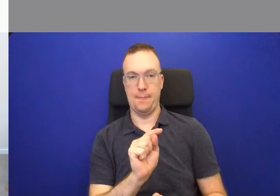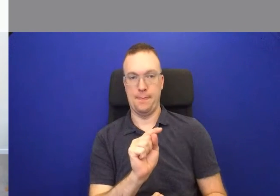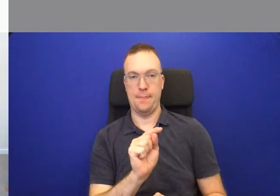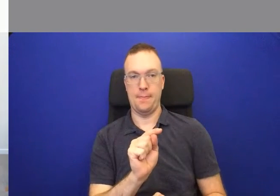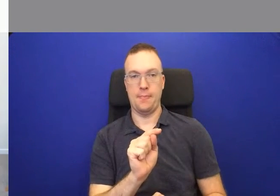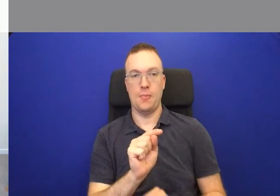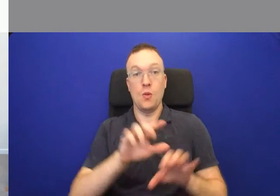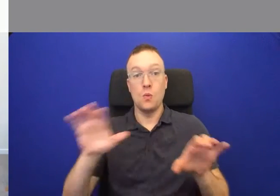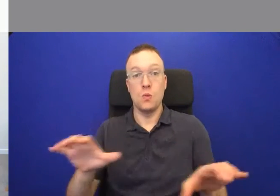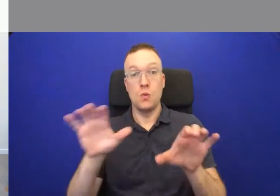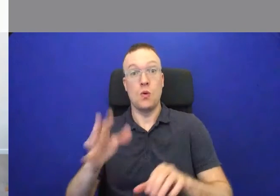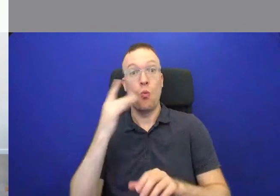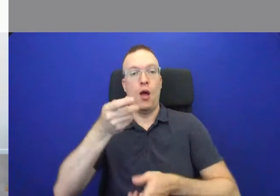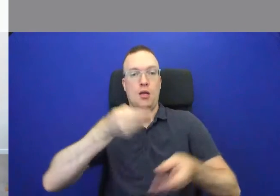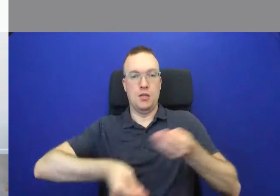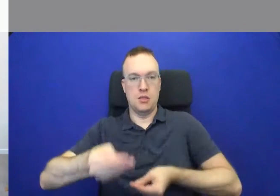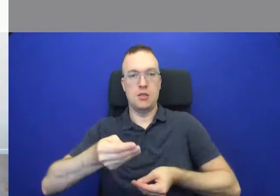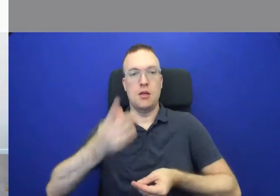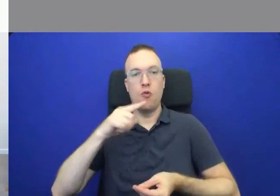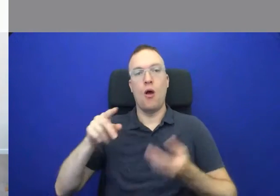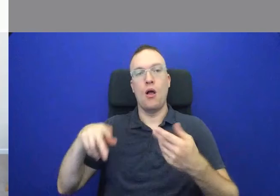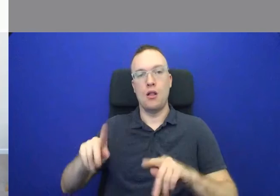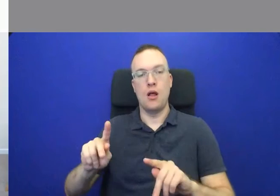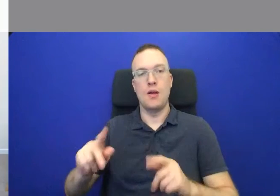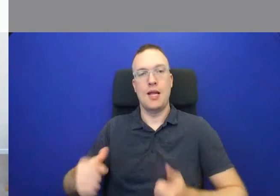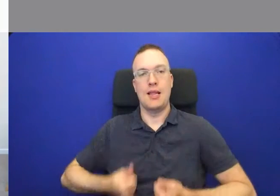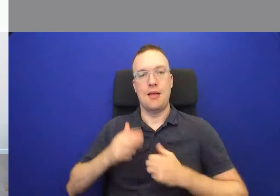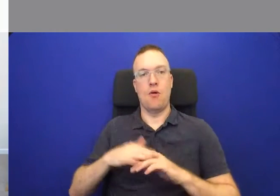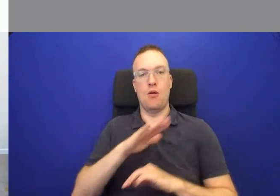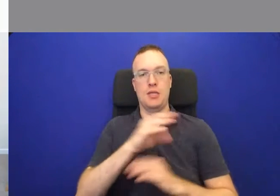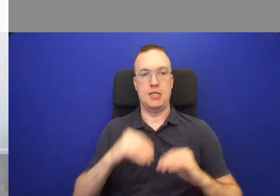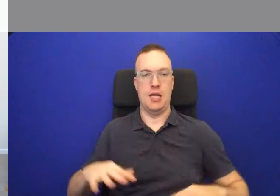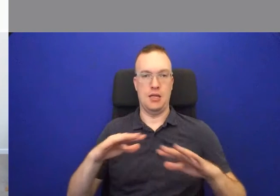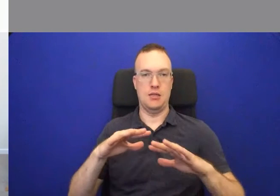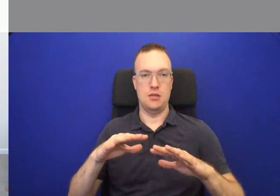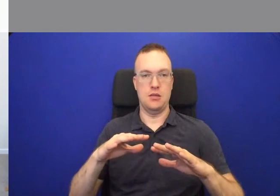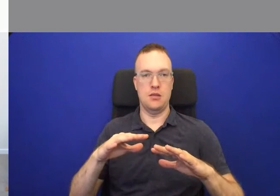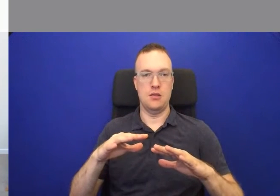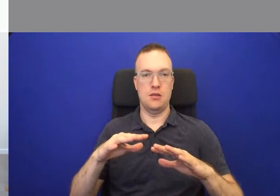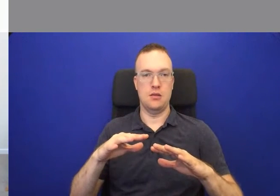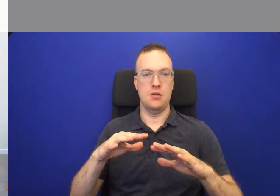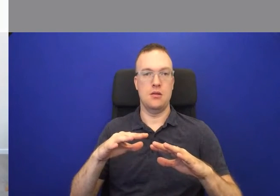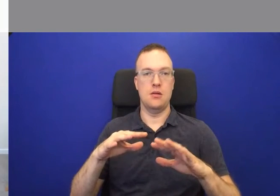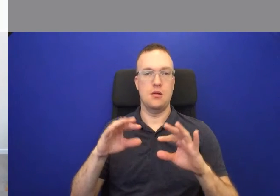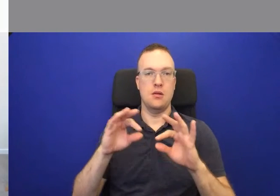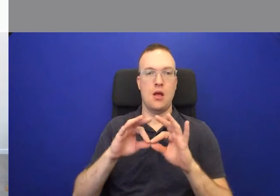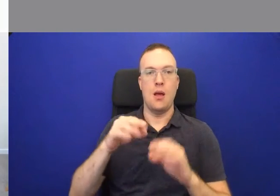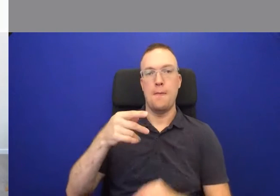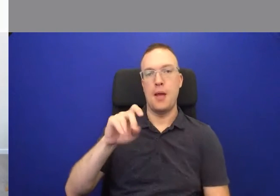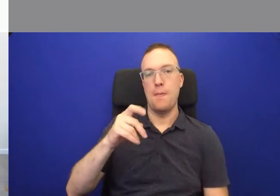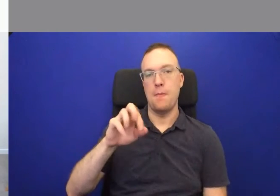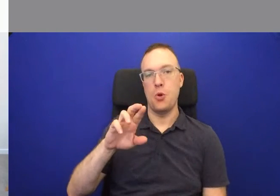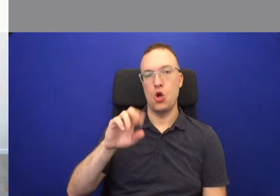They do that in exchange for being allowed to live on his land for what was known as a peppercorn rent,